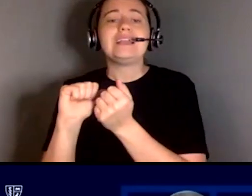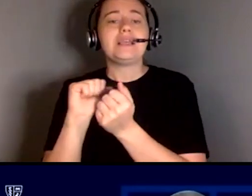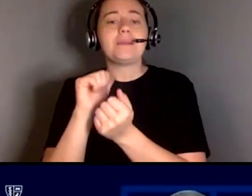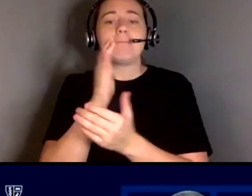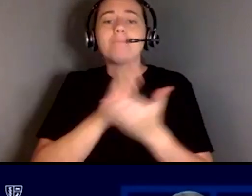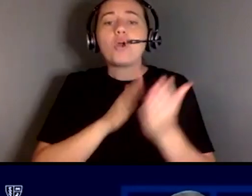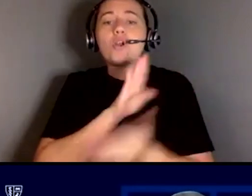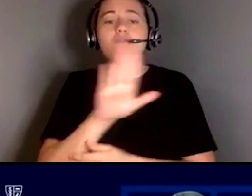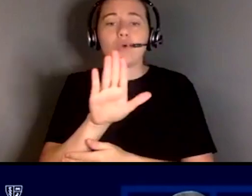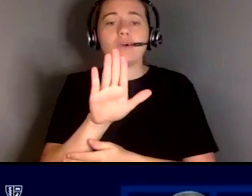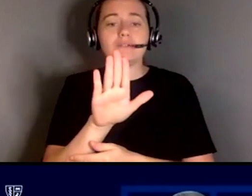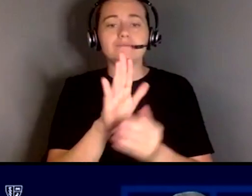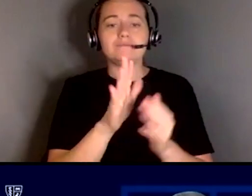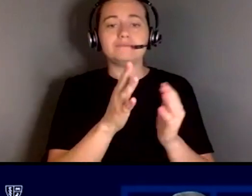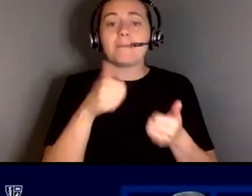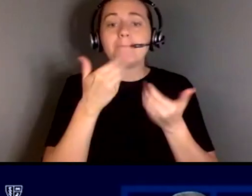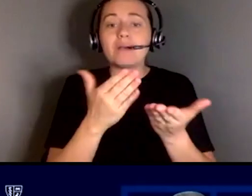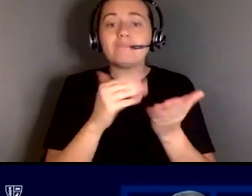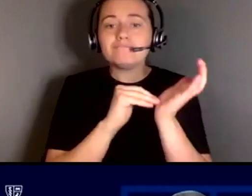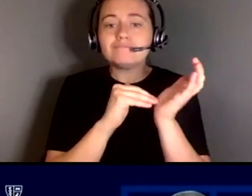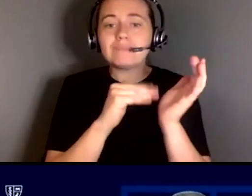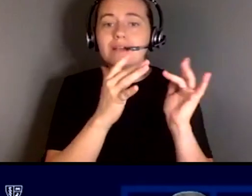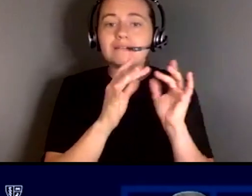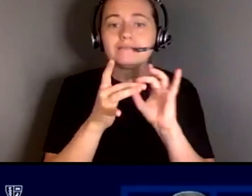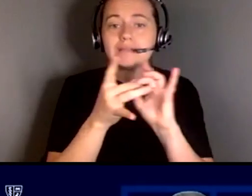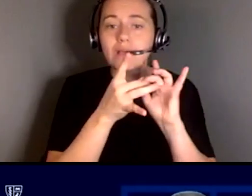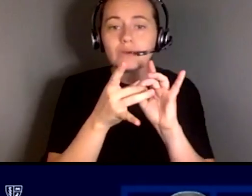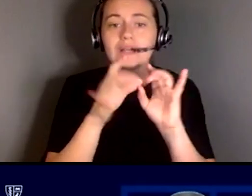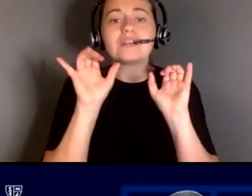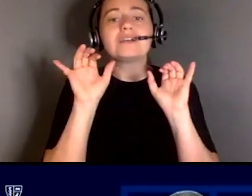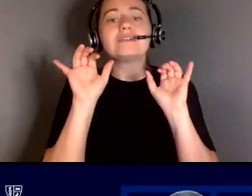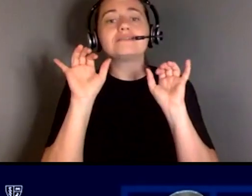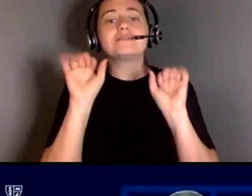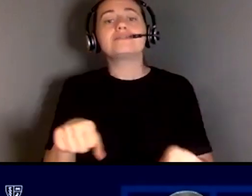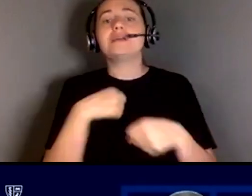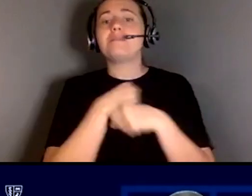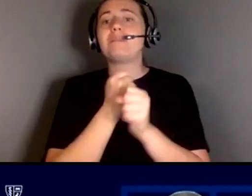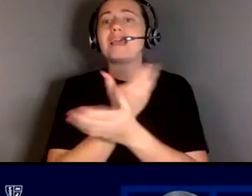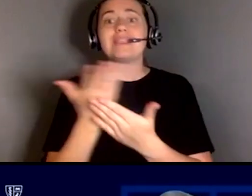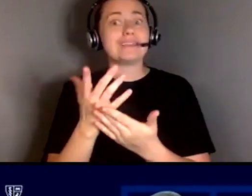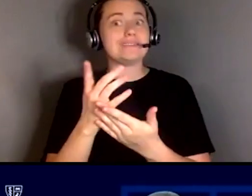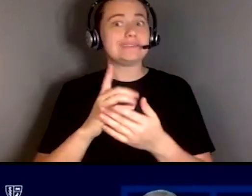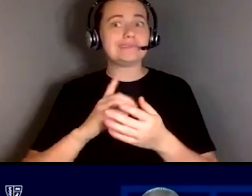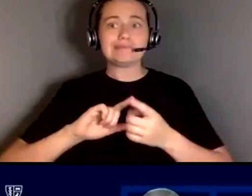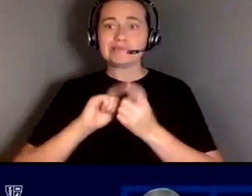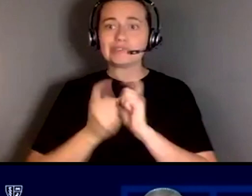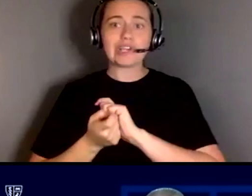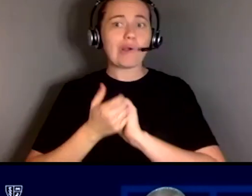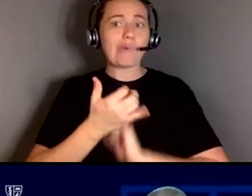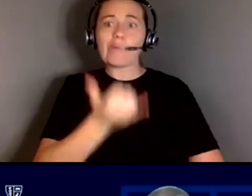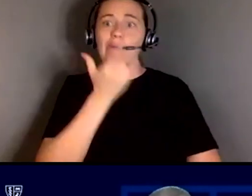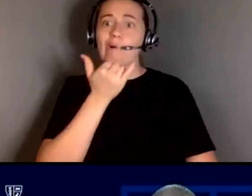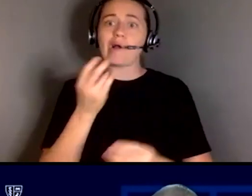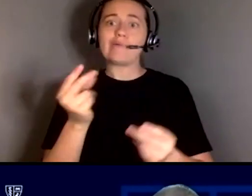could make things go dramatically wrong really quickly if